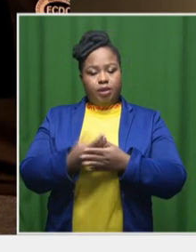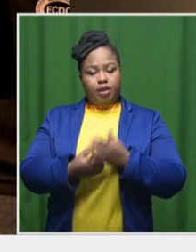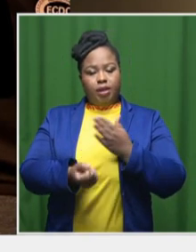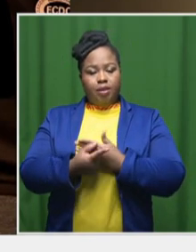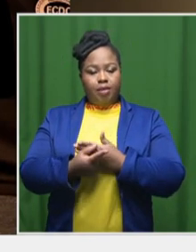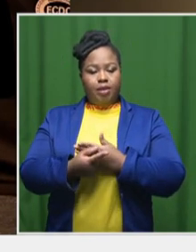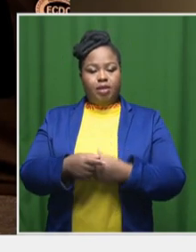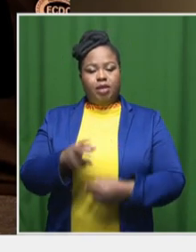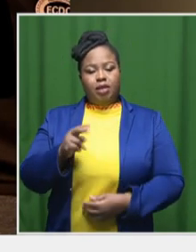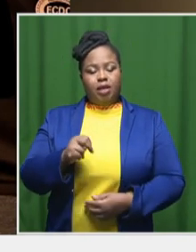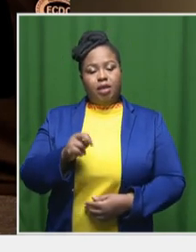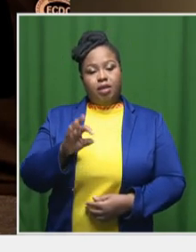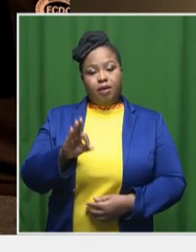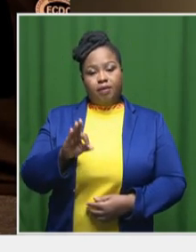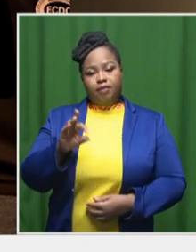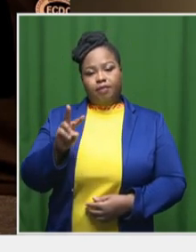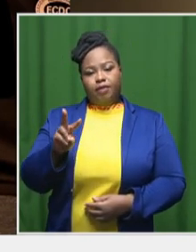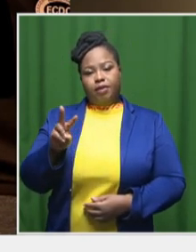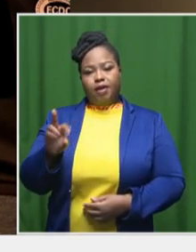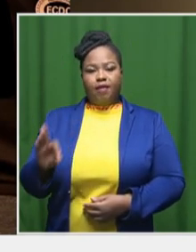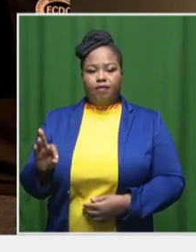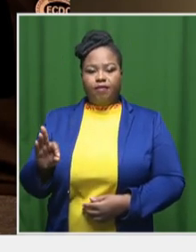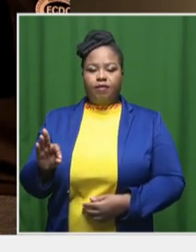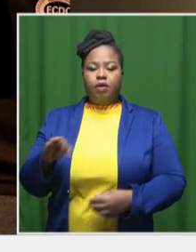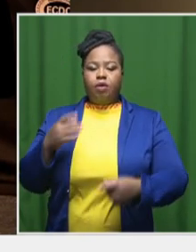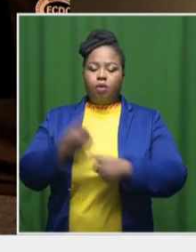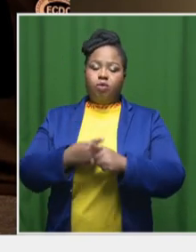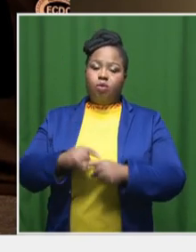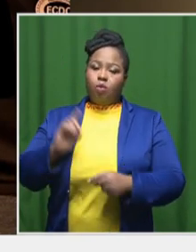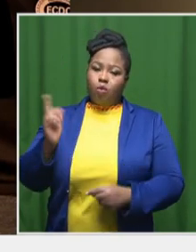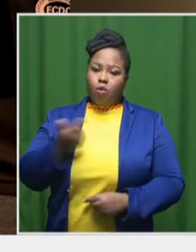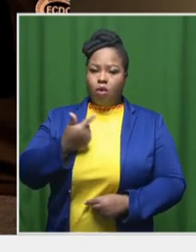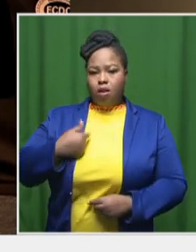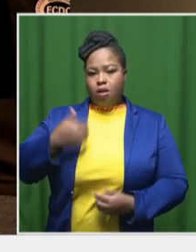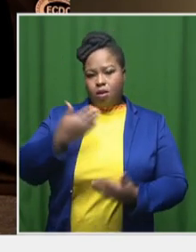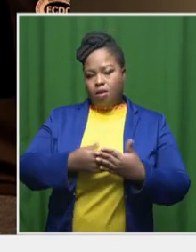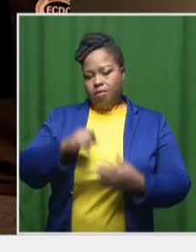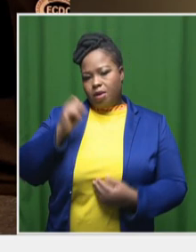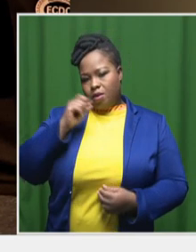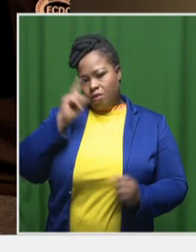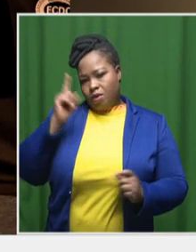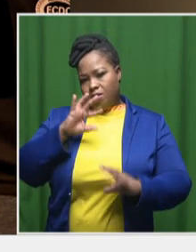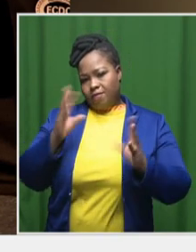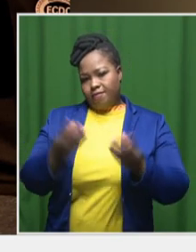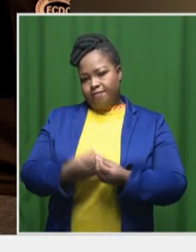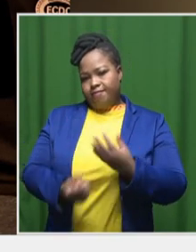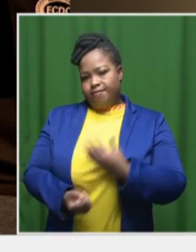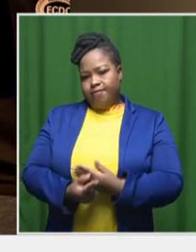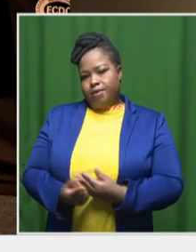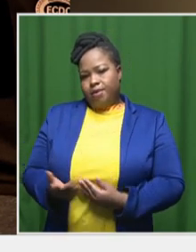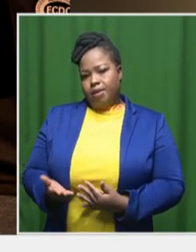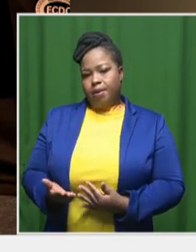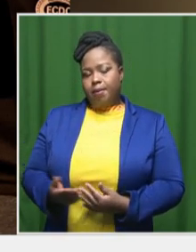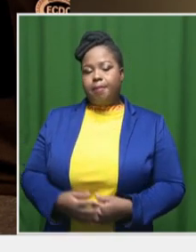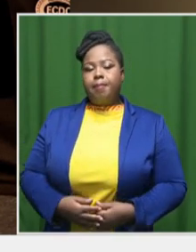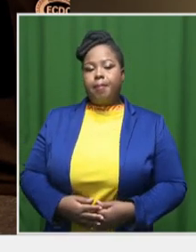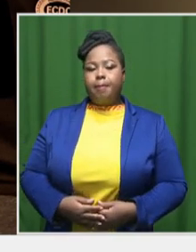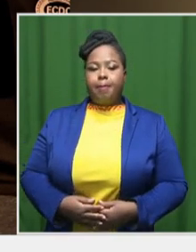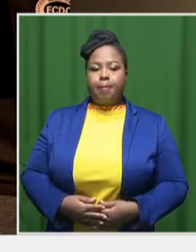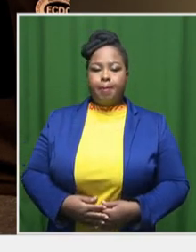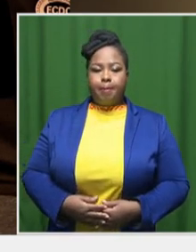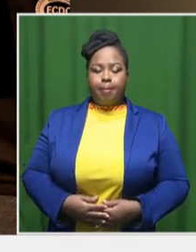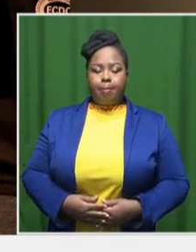so that everyone is aware of what is taking place. But not only that, we'll be having